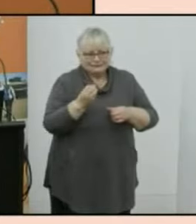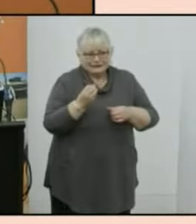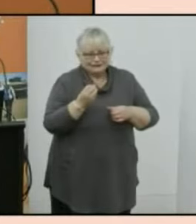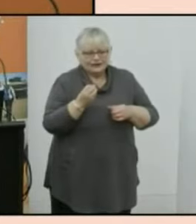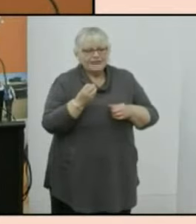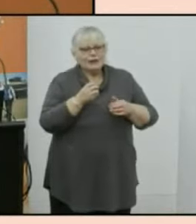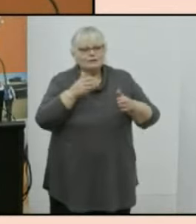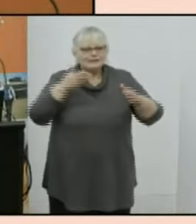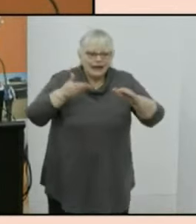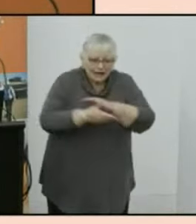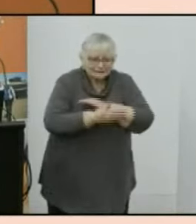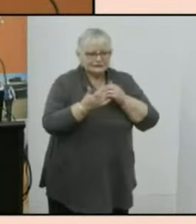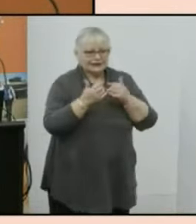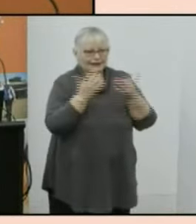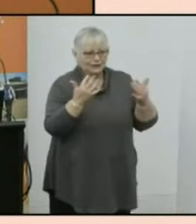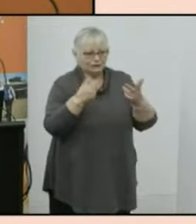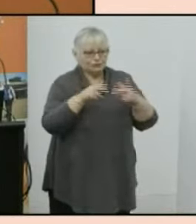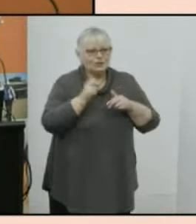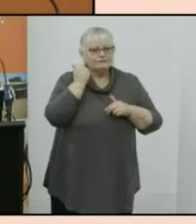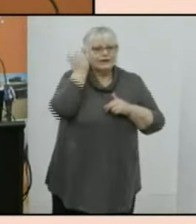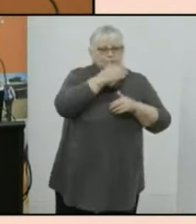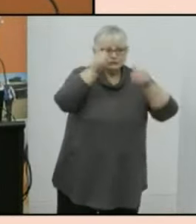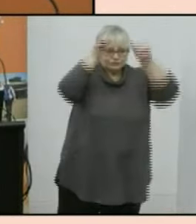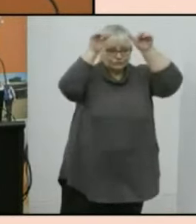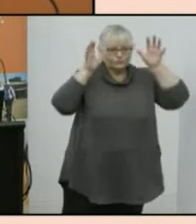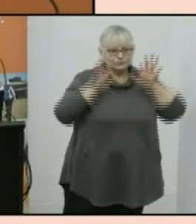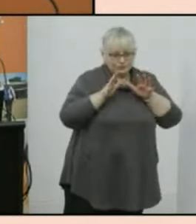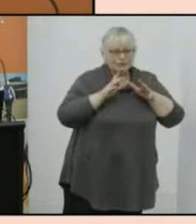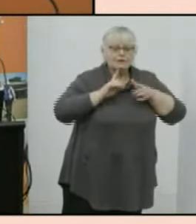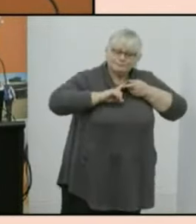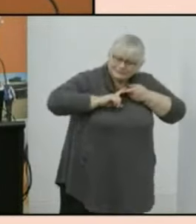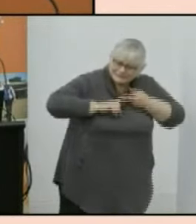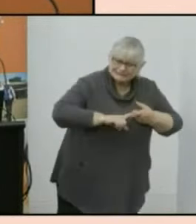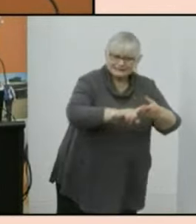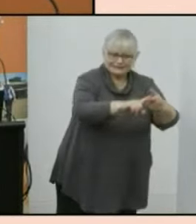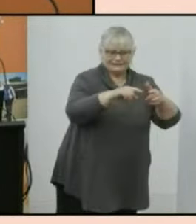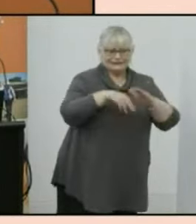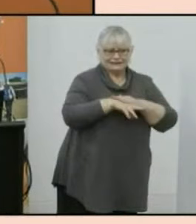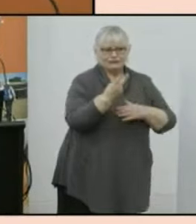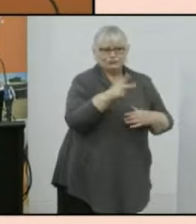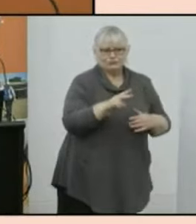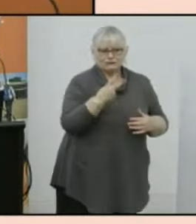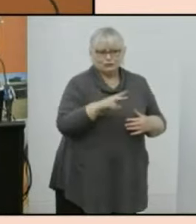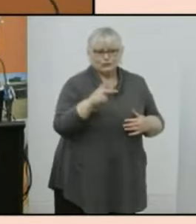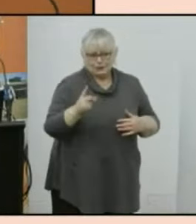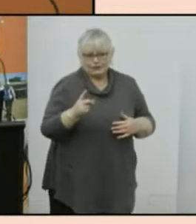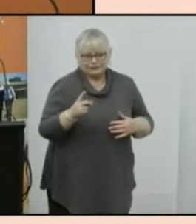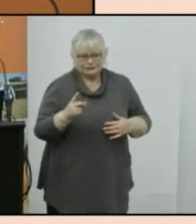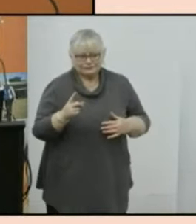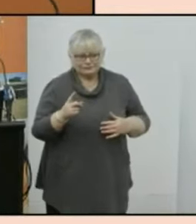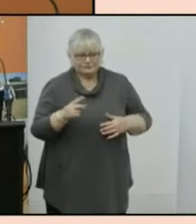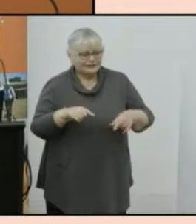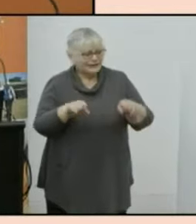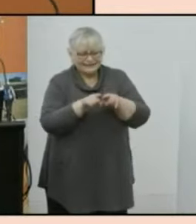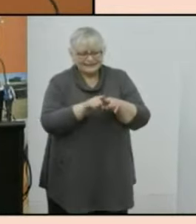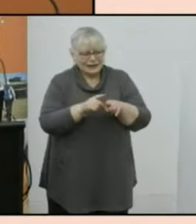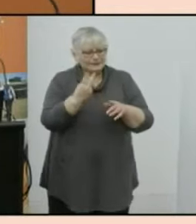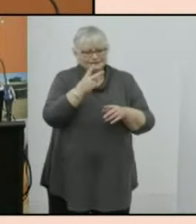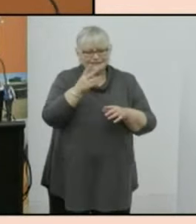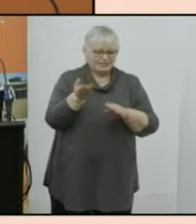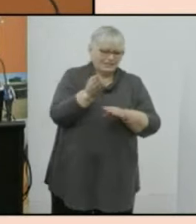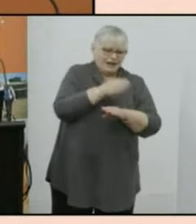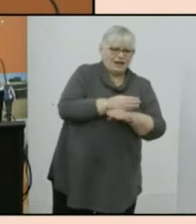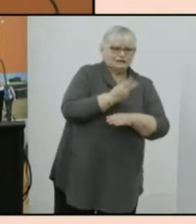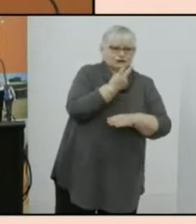undercount of aboriginal and torres strait islander peoples has persisted in 2021 consistent with the last two censuses